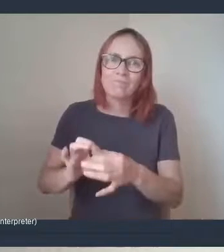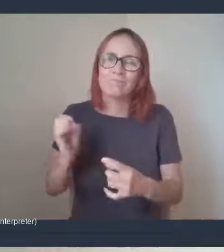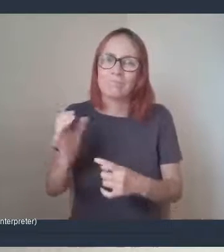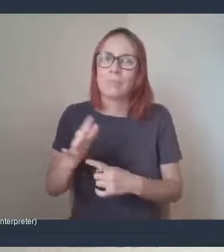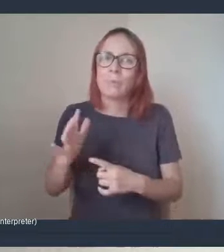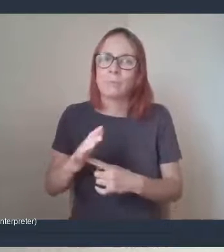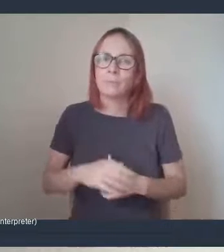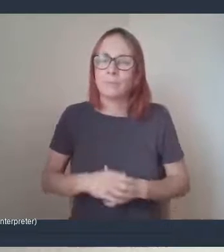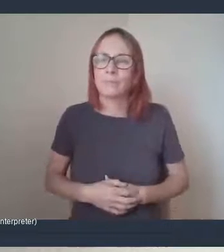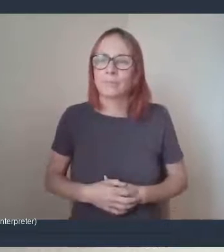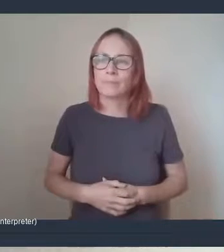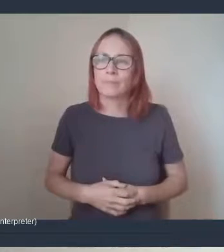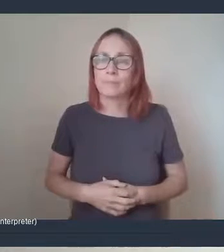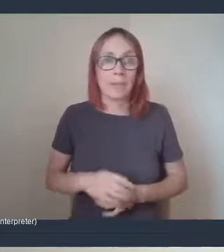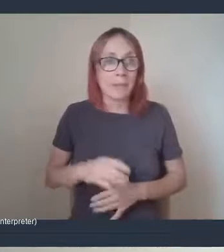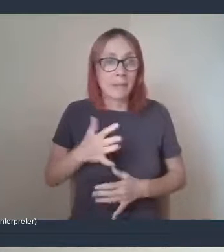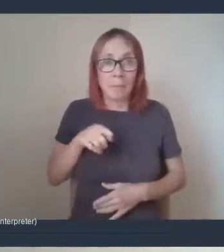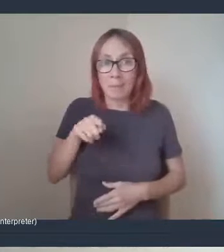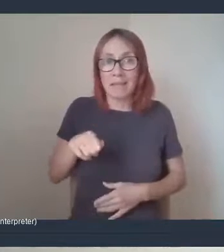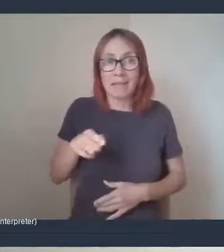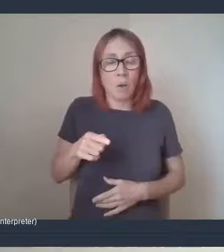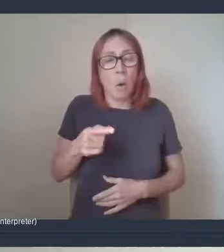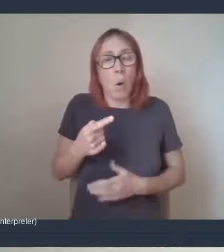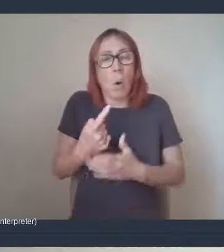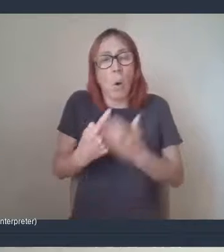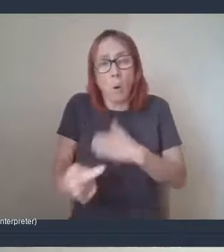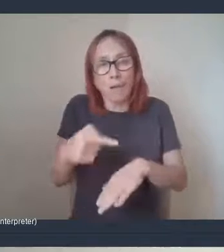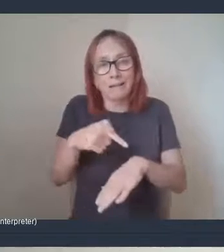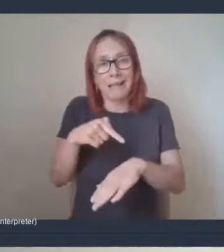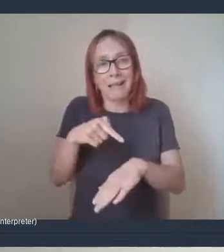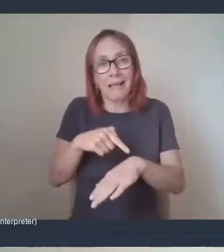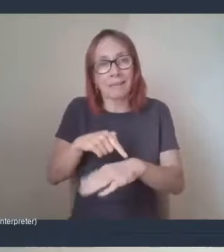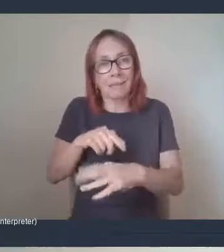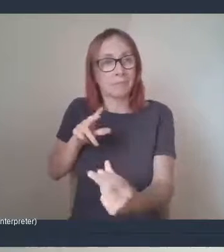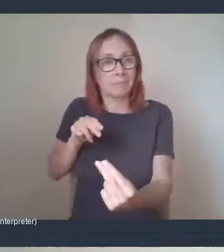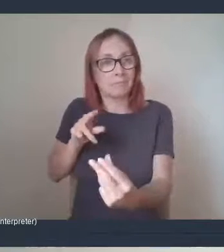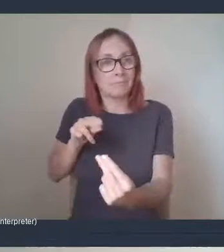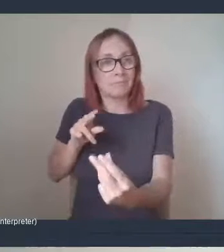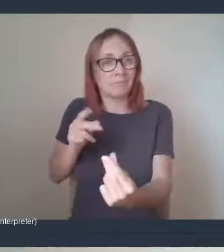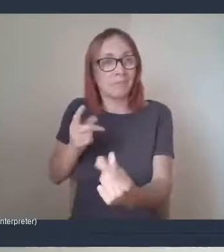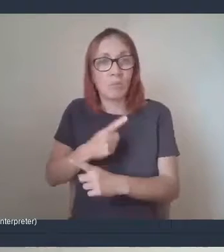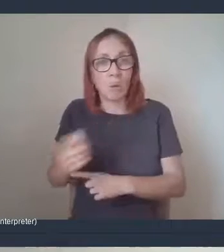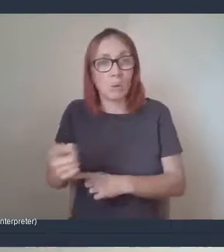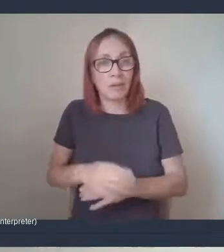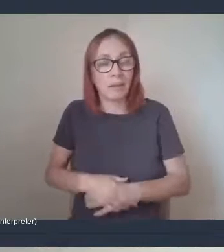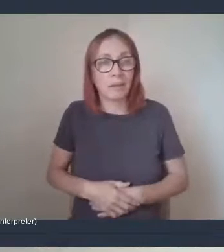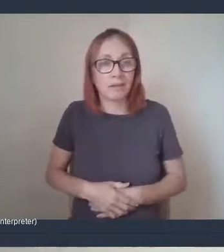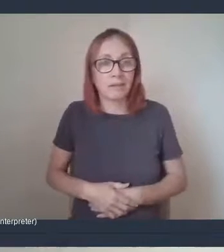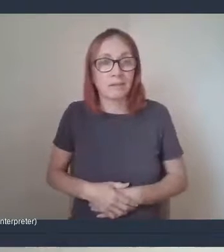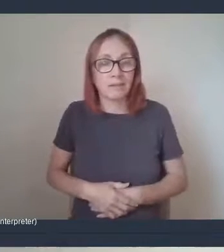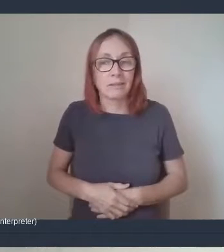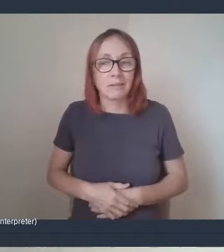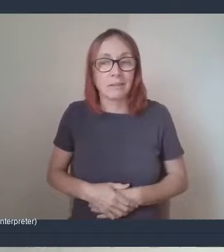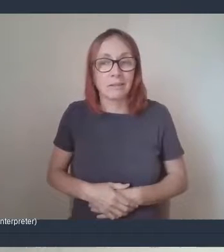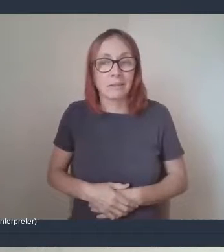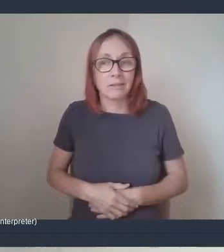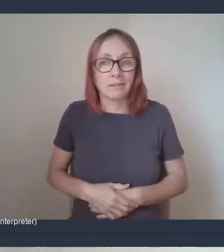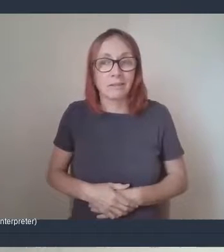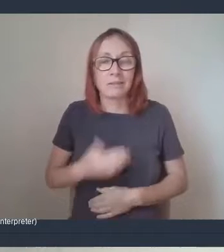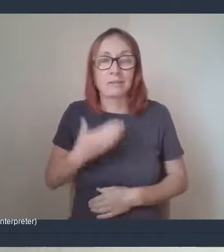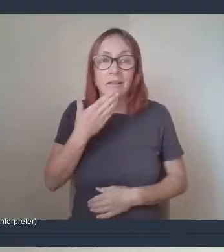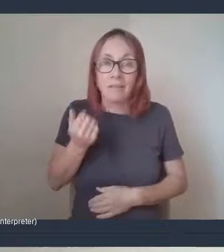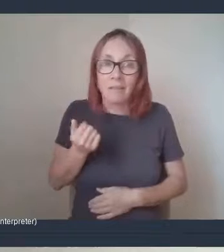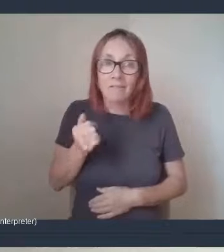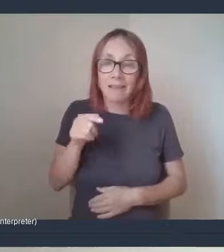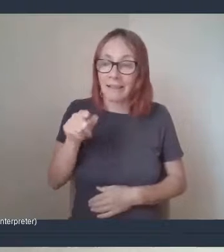That might be the only person that that person spoke to. Yeah. It's really heartwarming when you hear them come and collect their